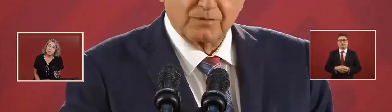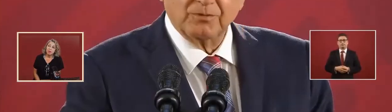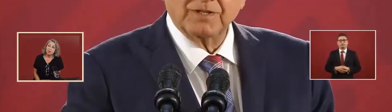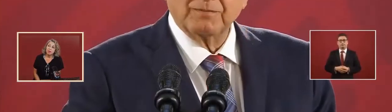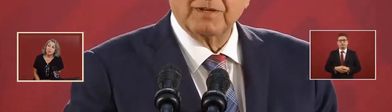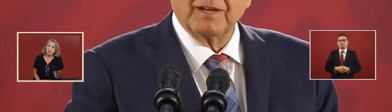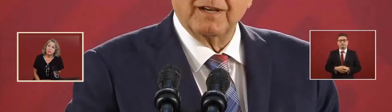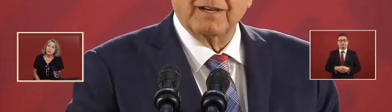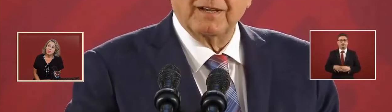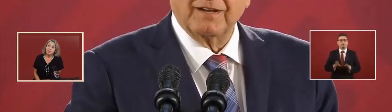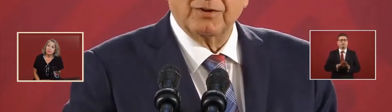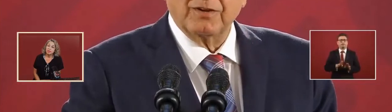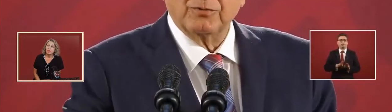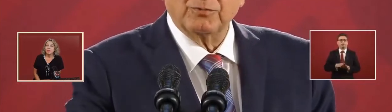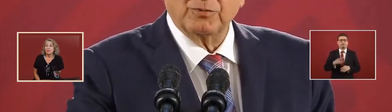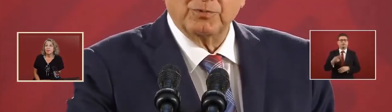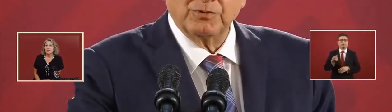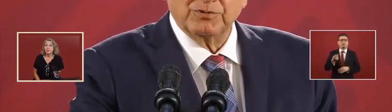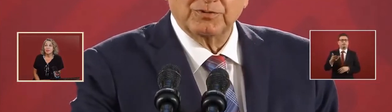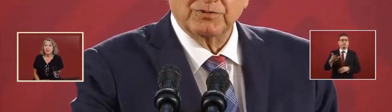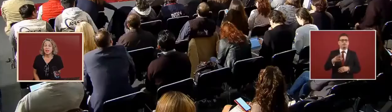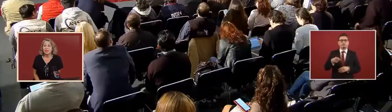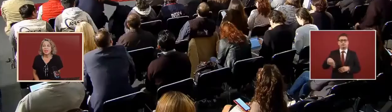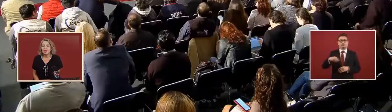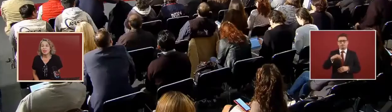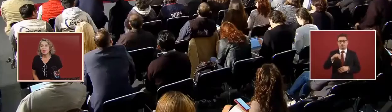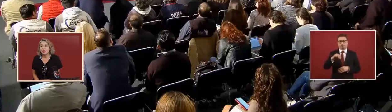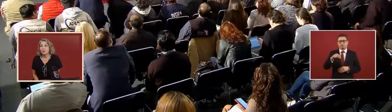as they call a monopoly today